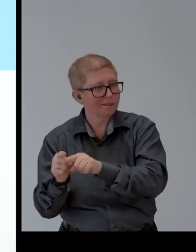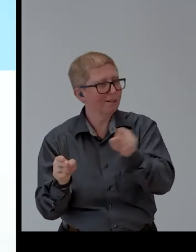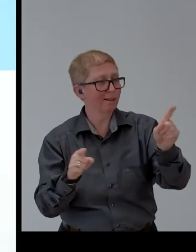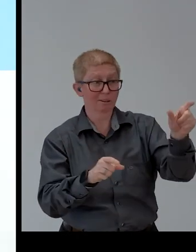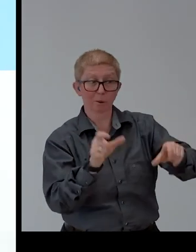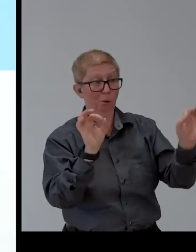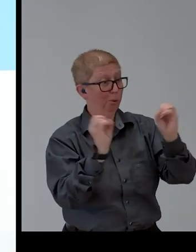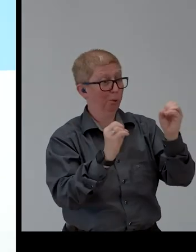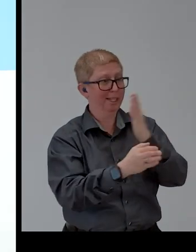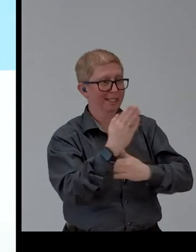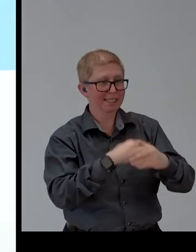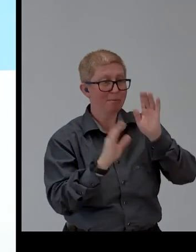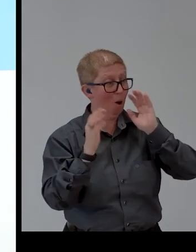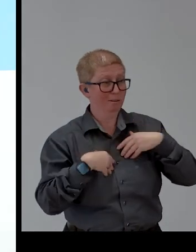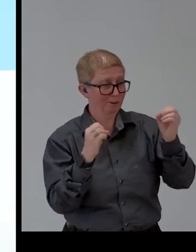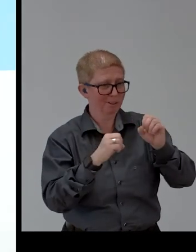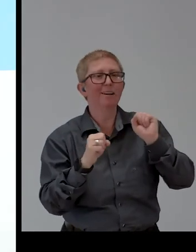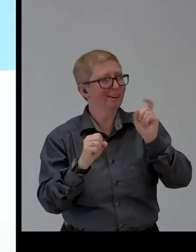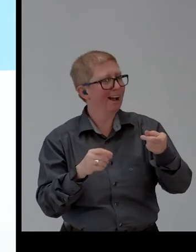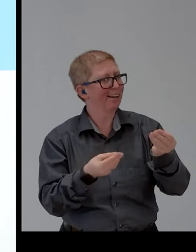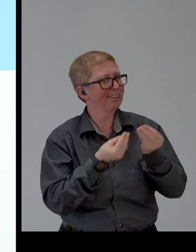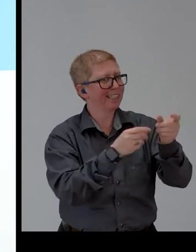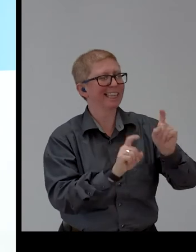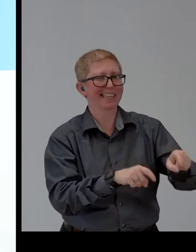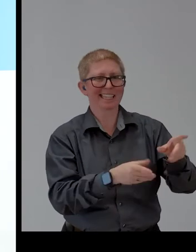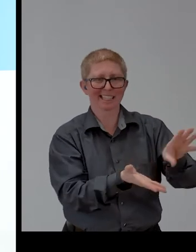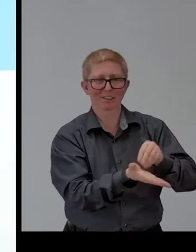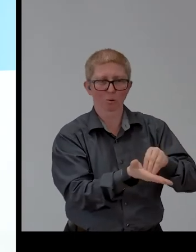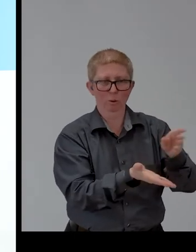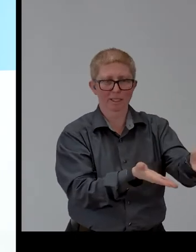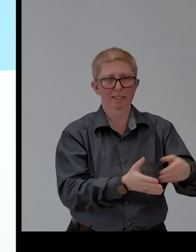And next, please welcome the Ecco Arsene Association from Moldova.